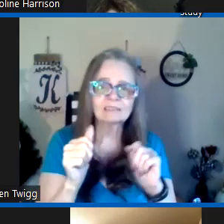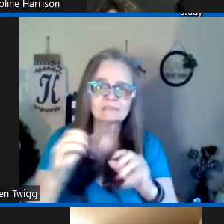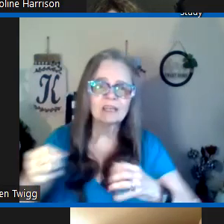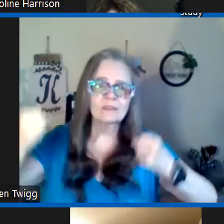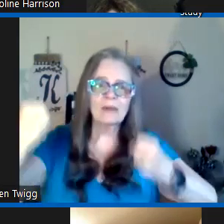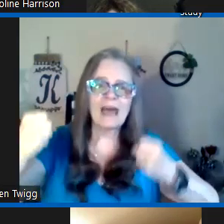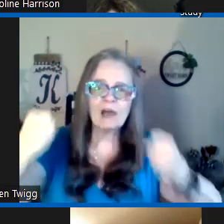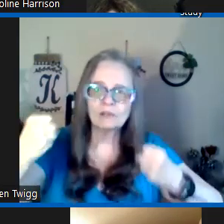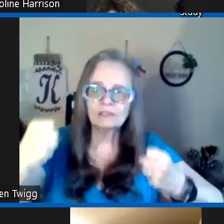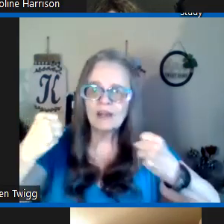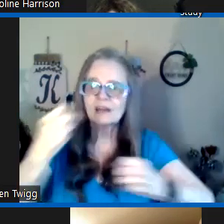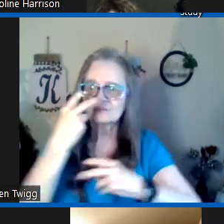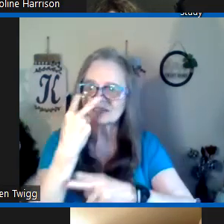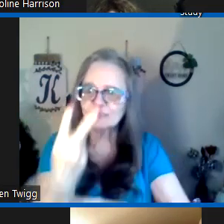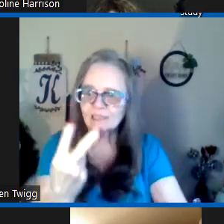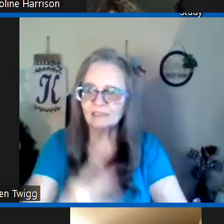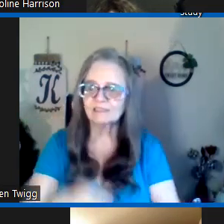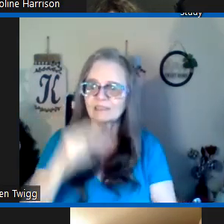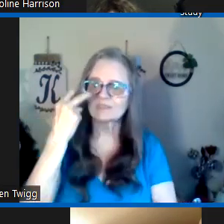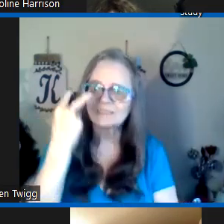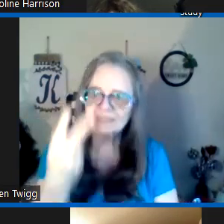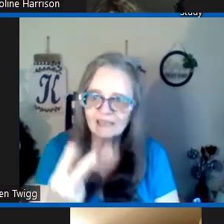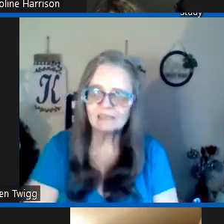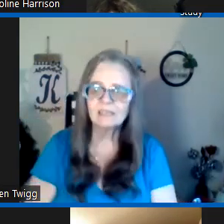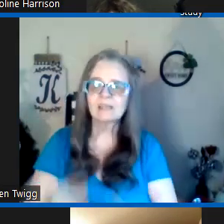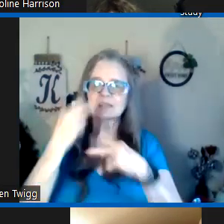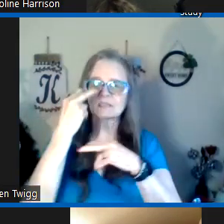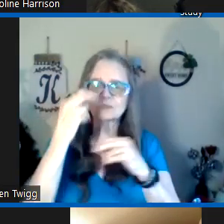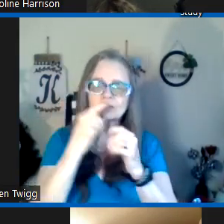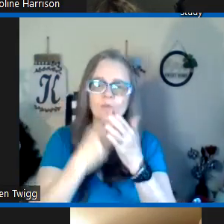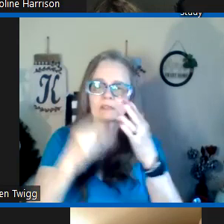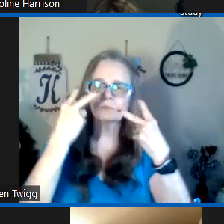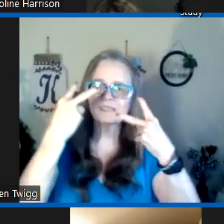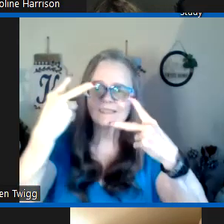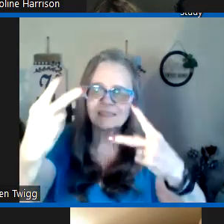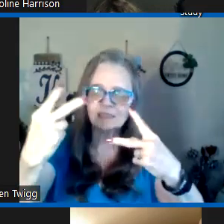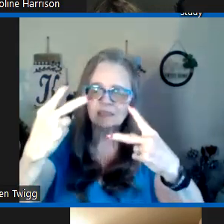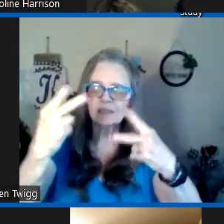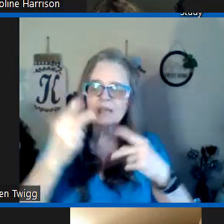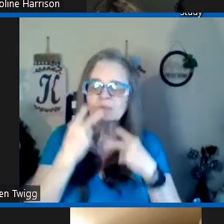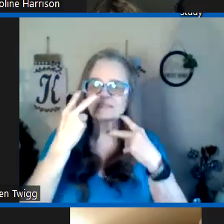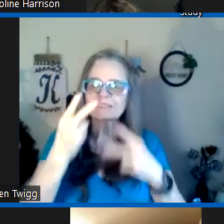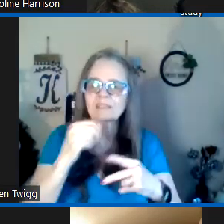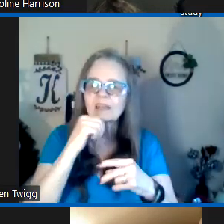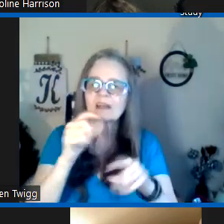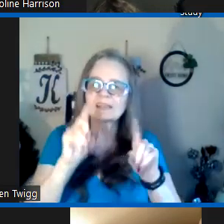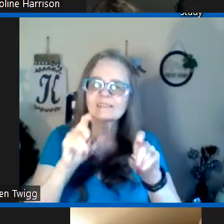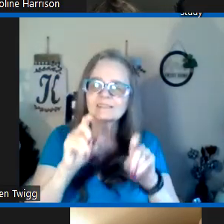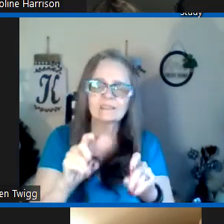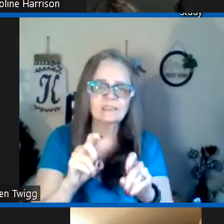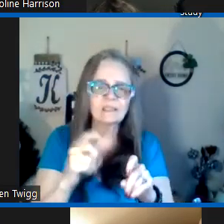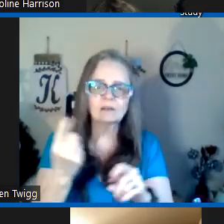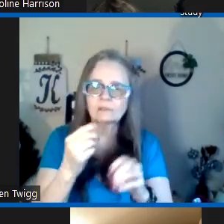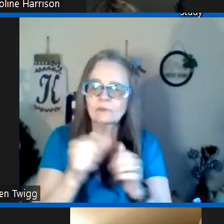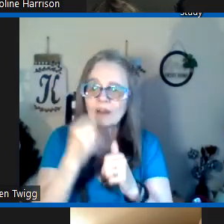it's the act of the power of seeing it's our sight it's it's what are we seeing but seeing not